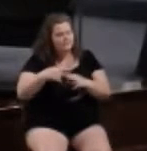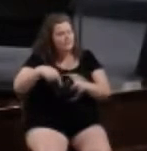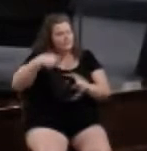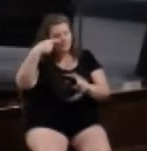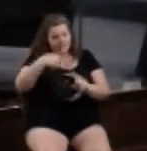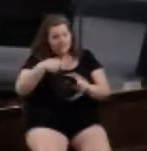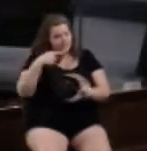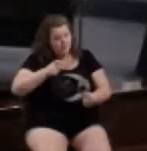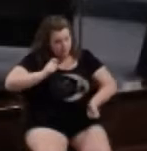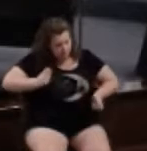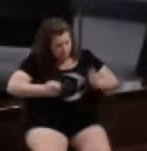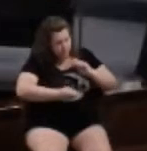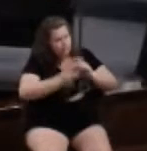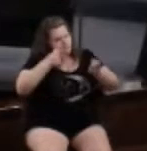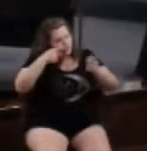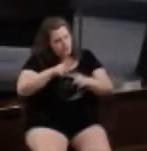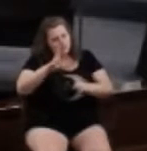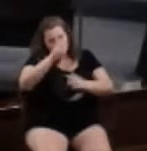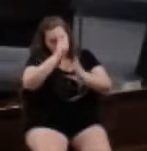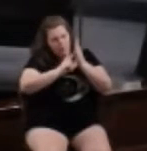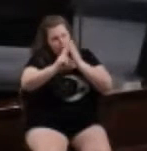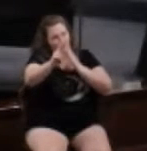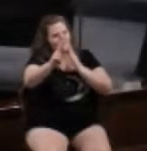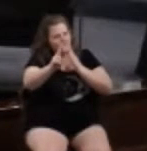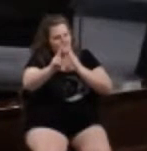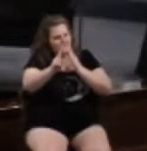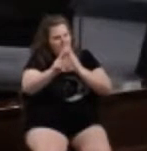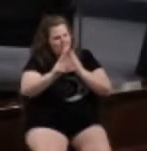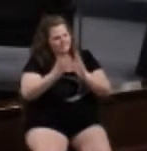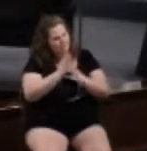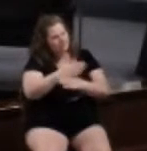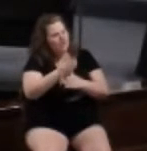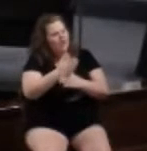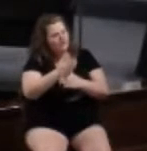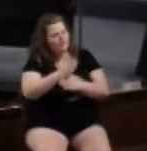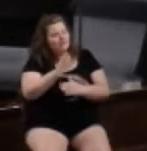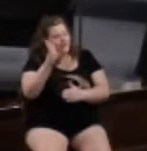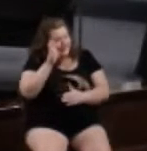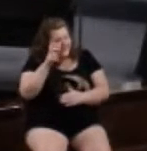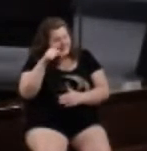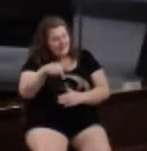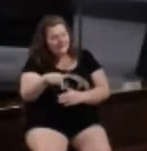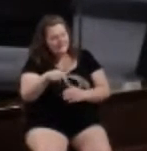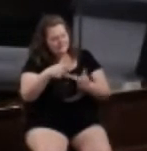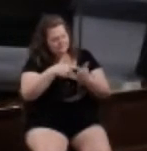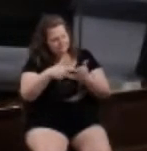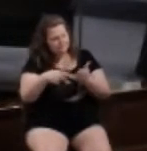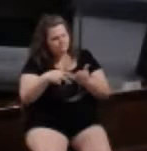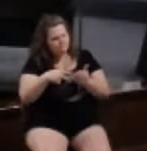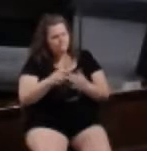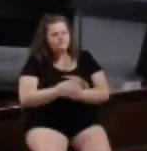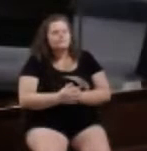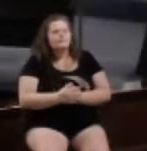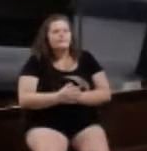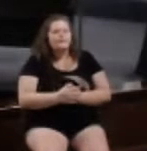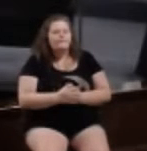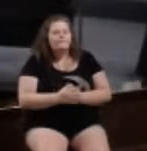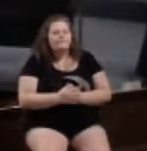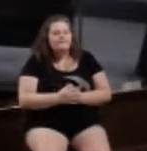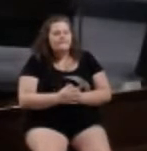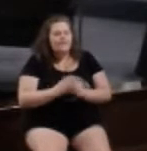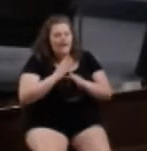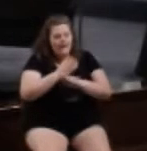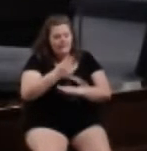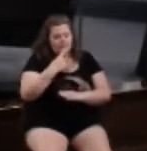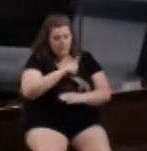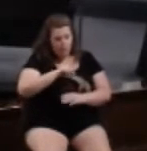the Gentile conversion agrees with what the prophets predicted. For instance, listen to this passage from the prophet Amos, afterwards said